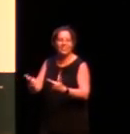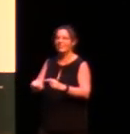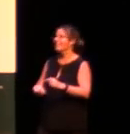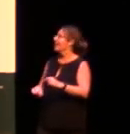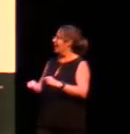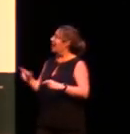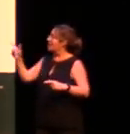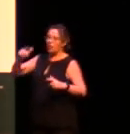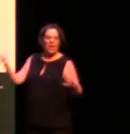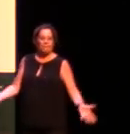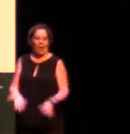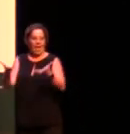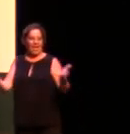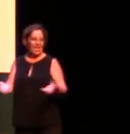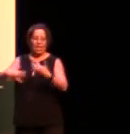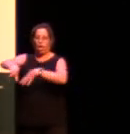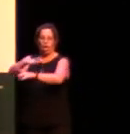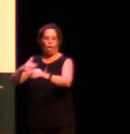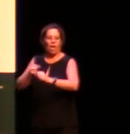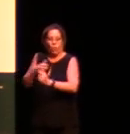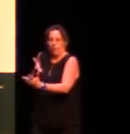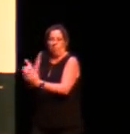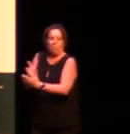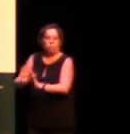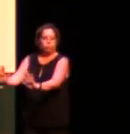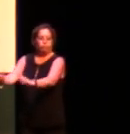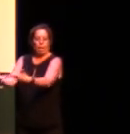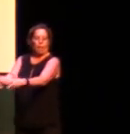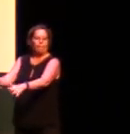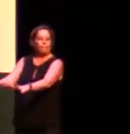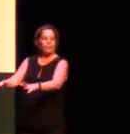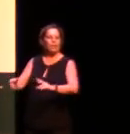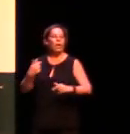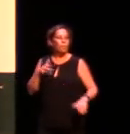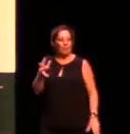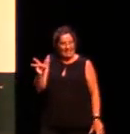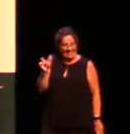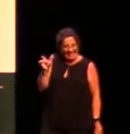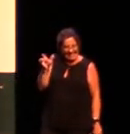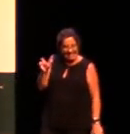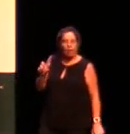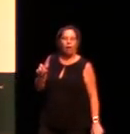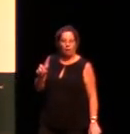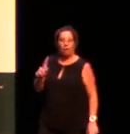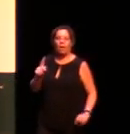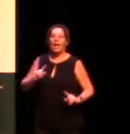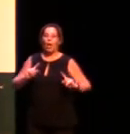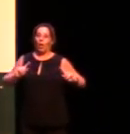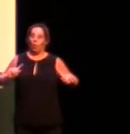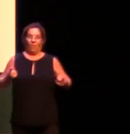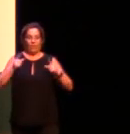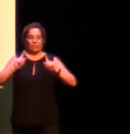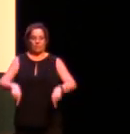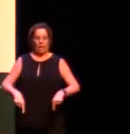that means they can run around and play and we can still hear what they're saying when we first started this project we were worried that the kids